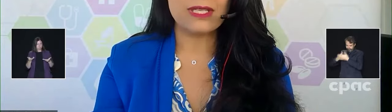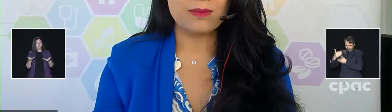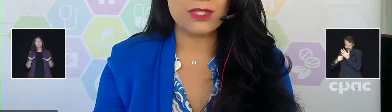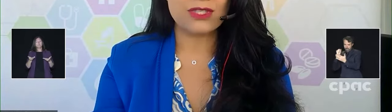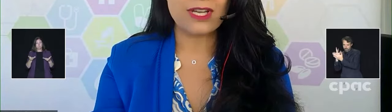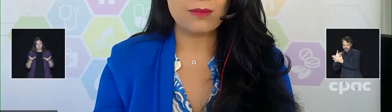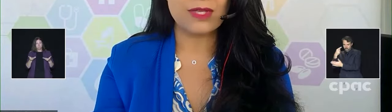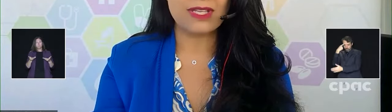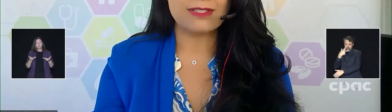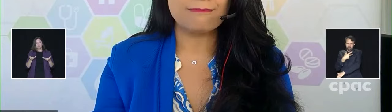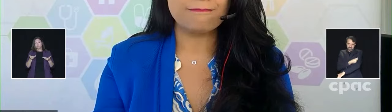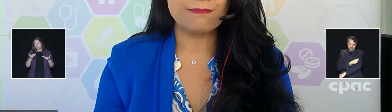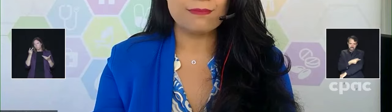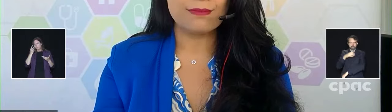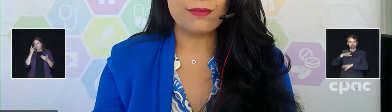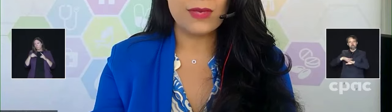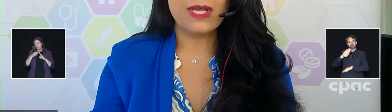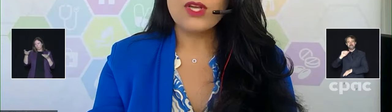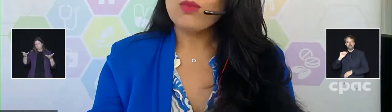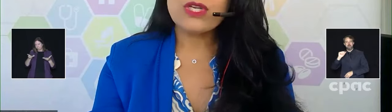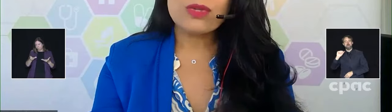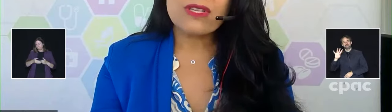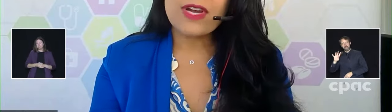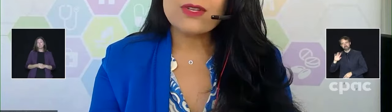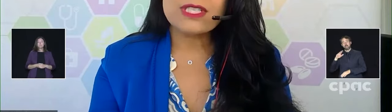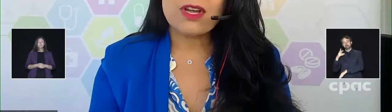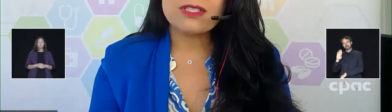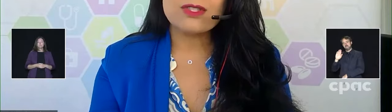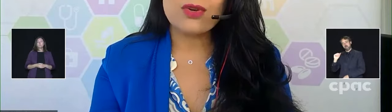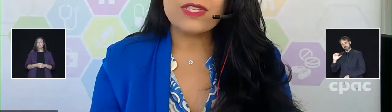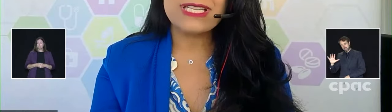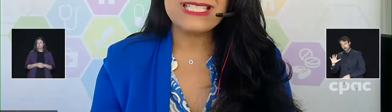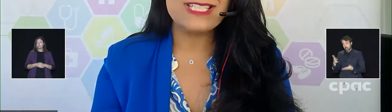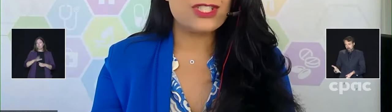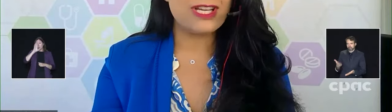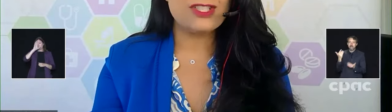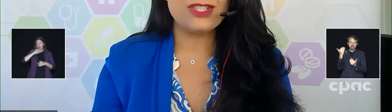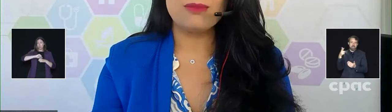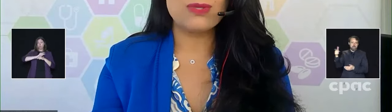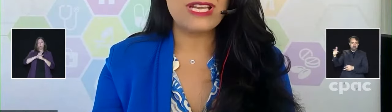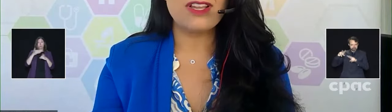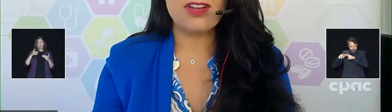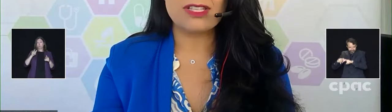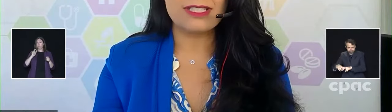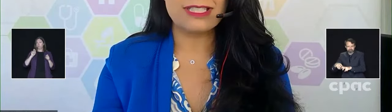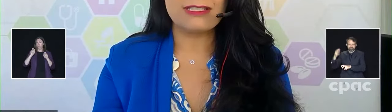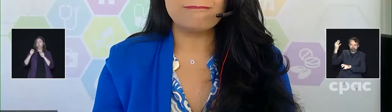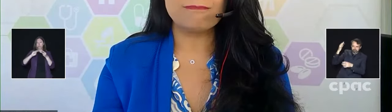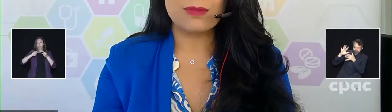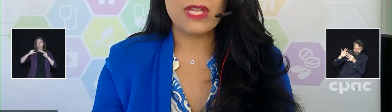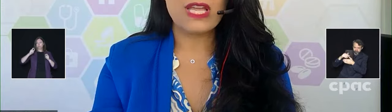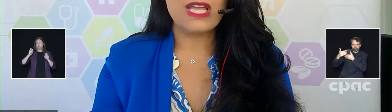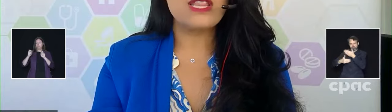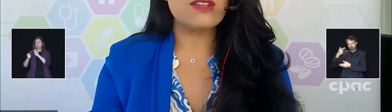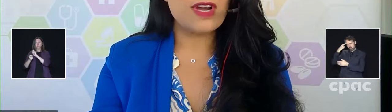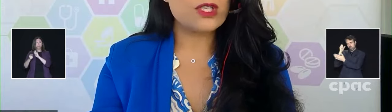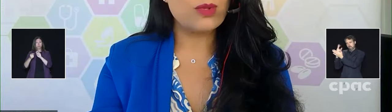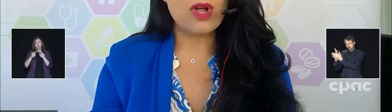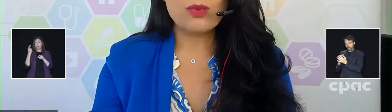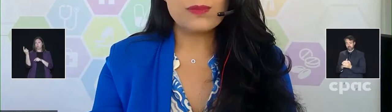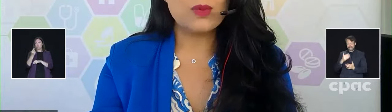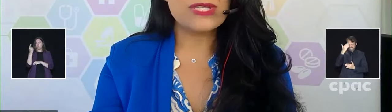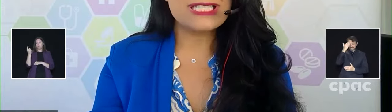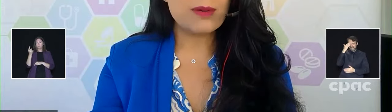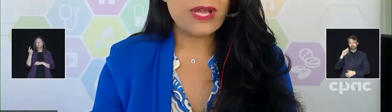including submission timelines. We know that the virus that causes COVID-19 is changing and mutating constantly. The